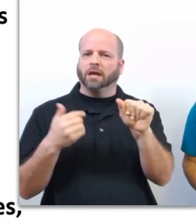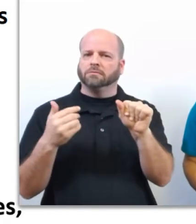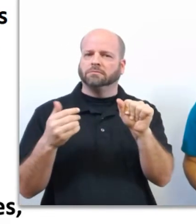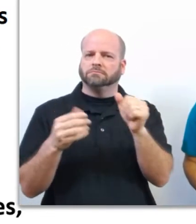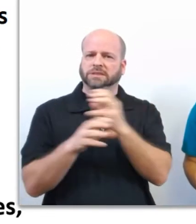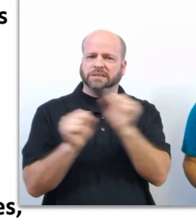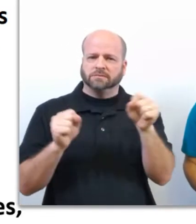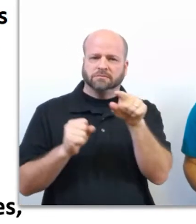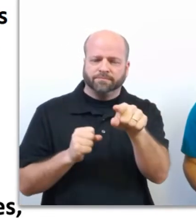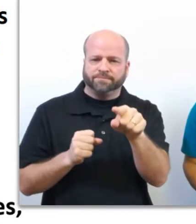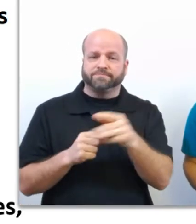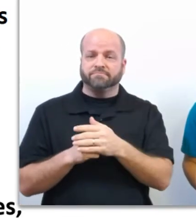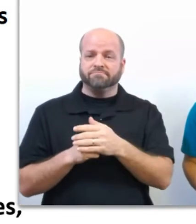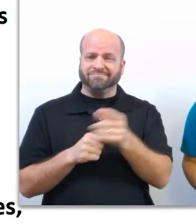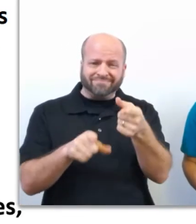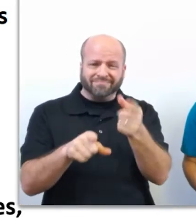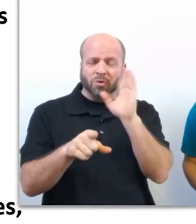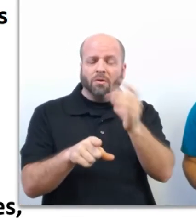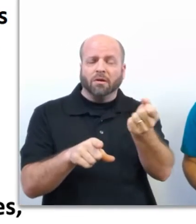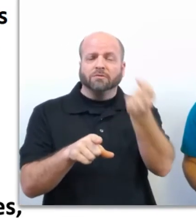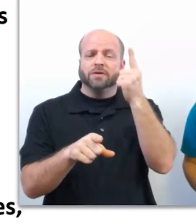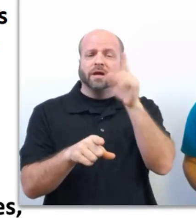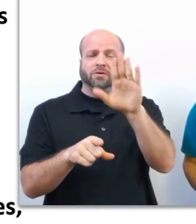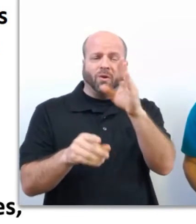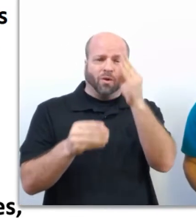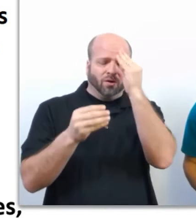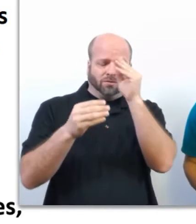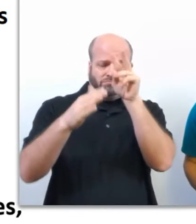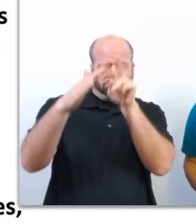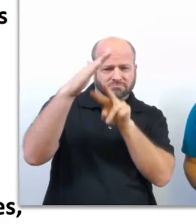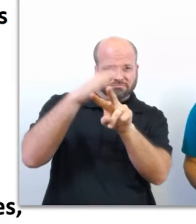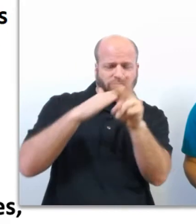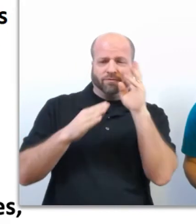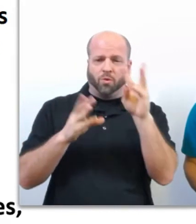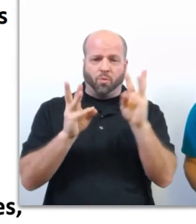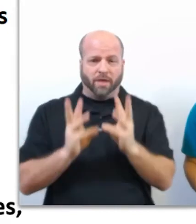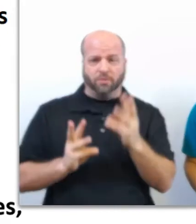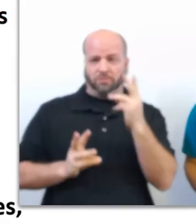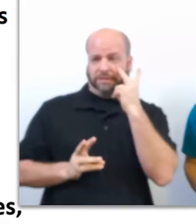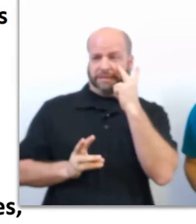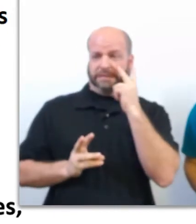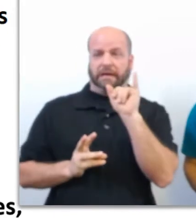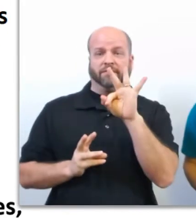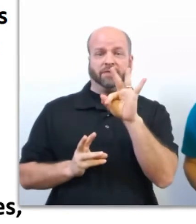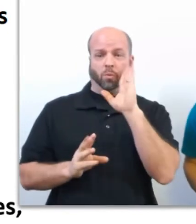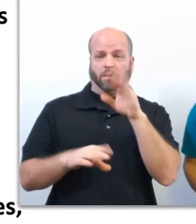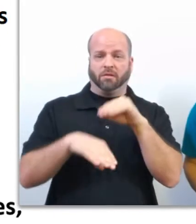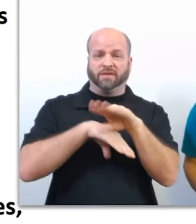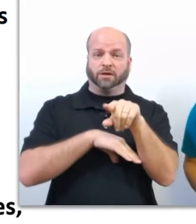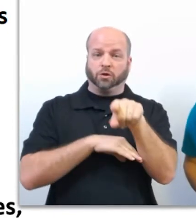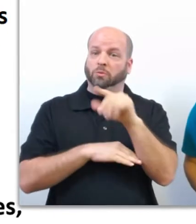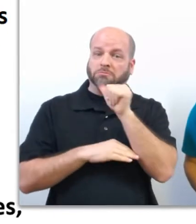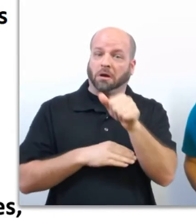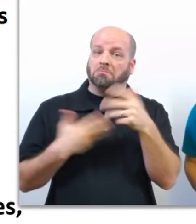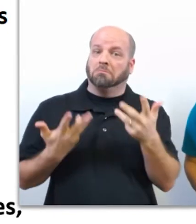you to better understand your forecast and know if bad weather is on track to affect your community and when.